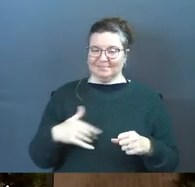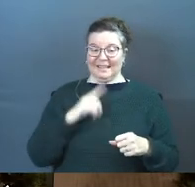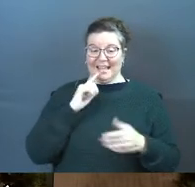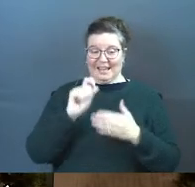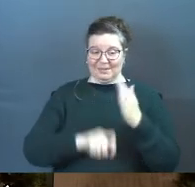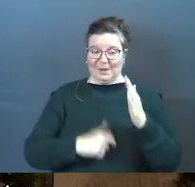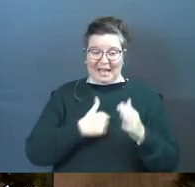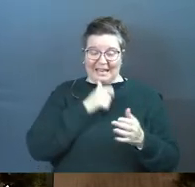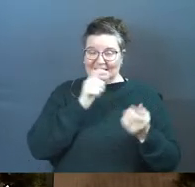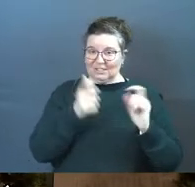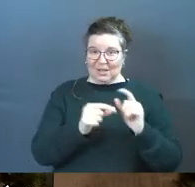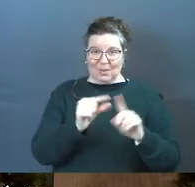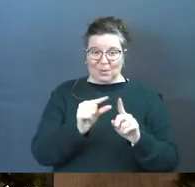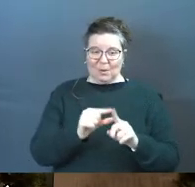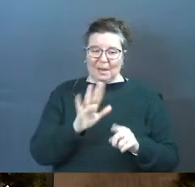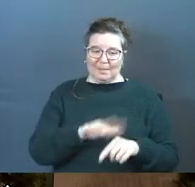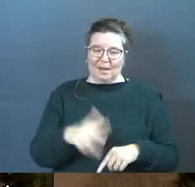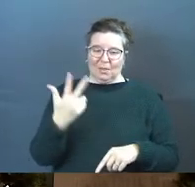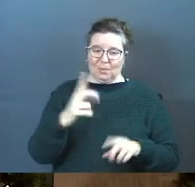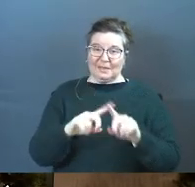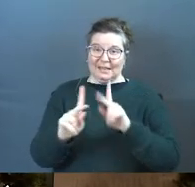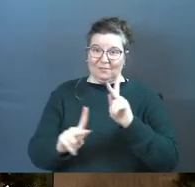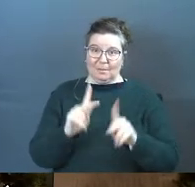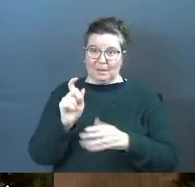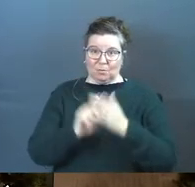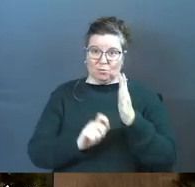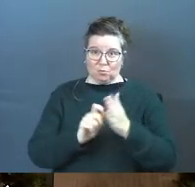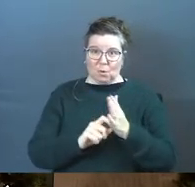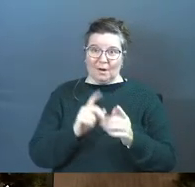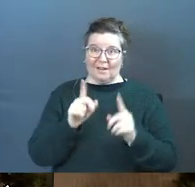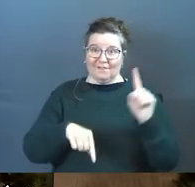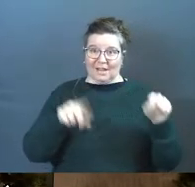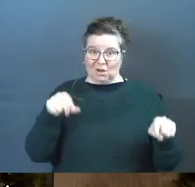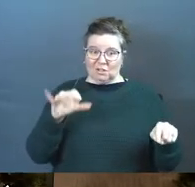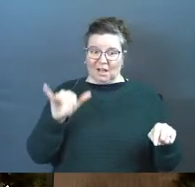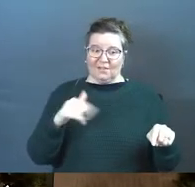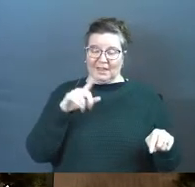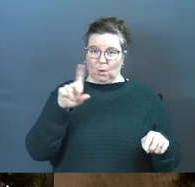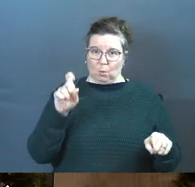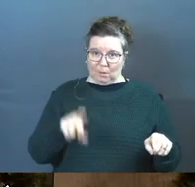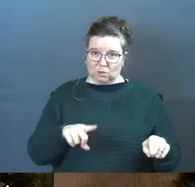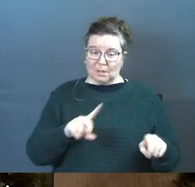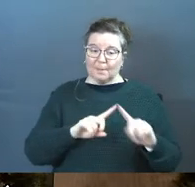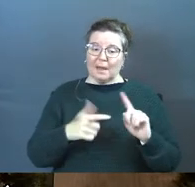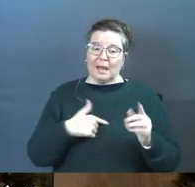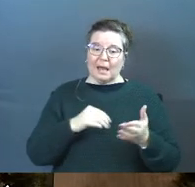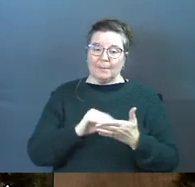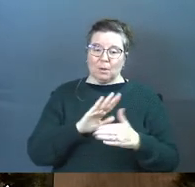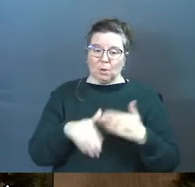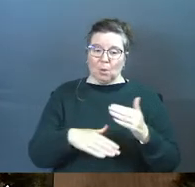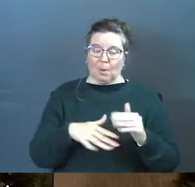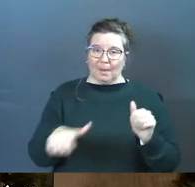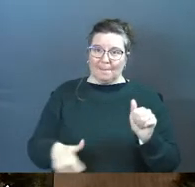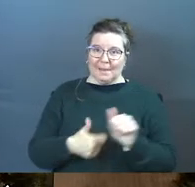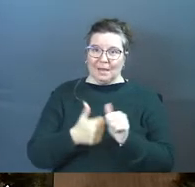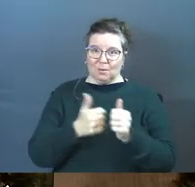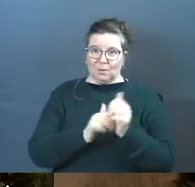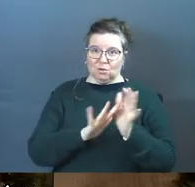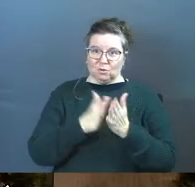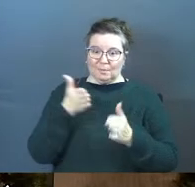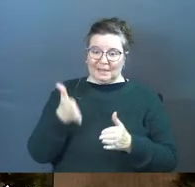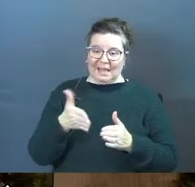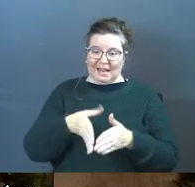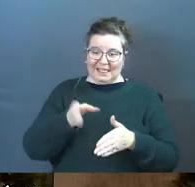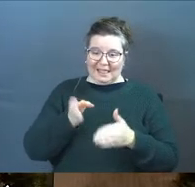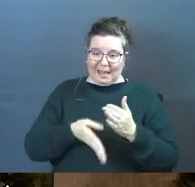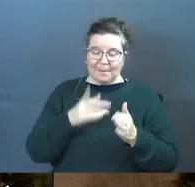actually wrote it. I did not change those words. About three different people wrote a variation on that question, but I put that whole back it up with Scripture